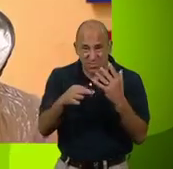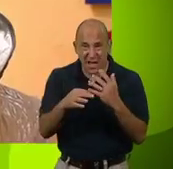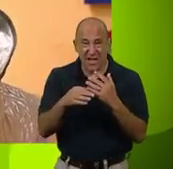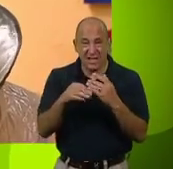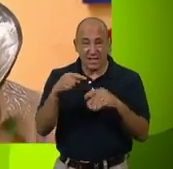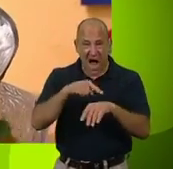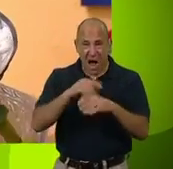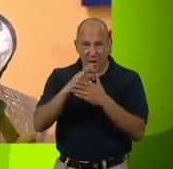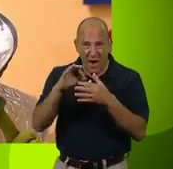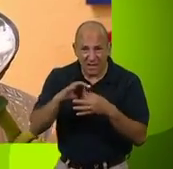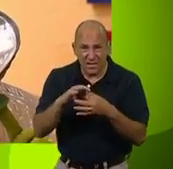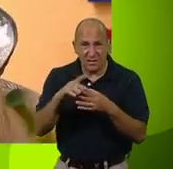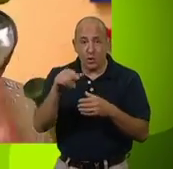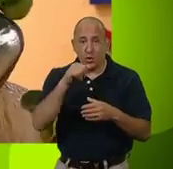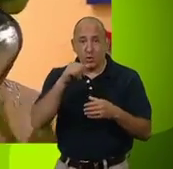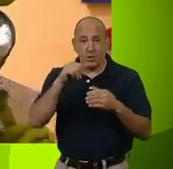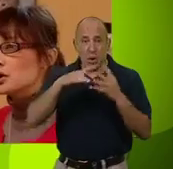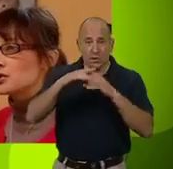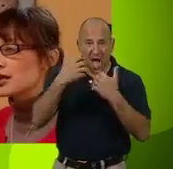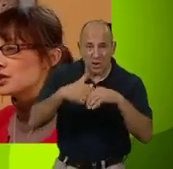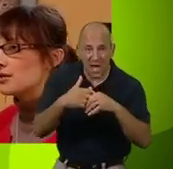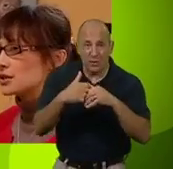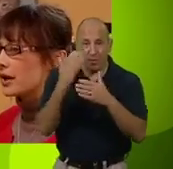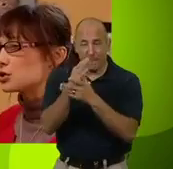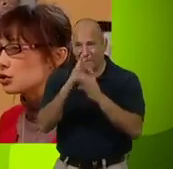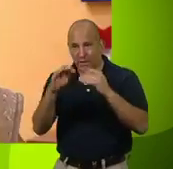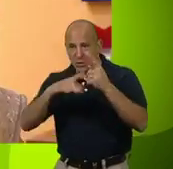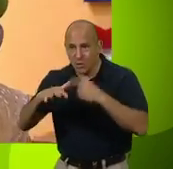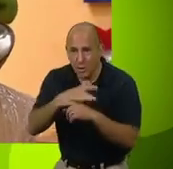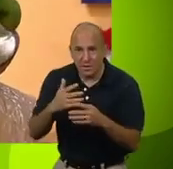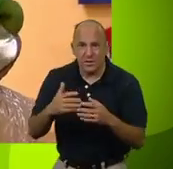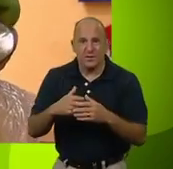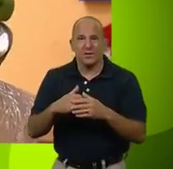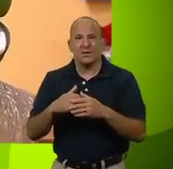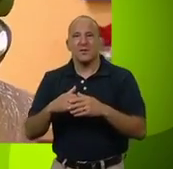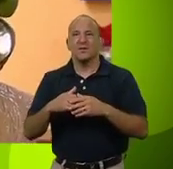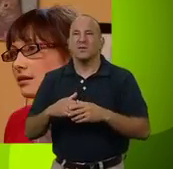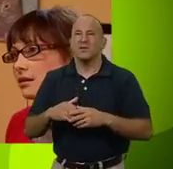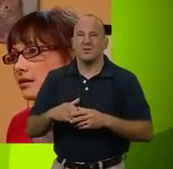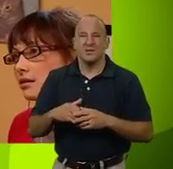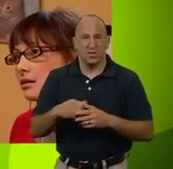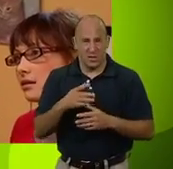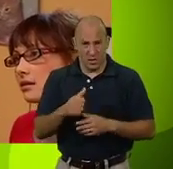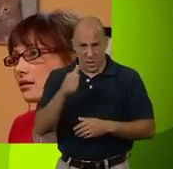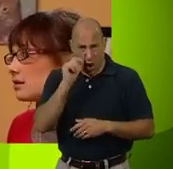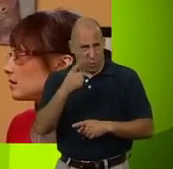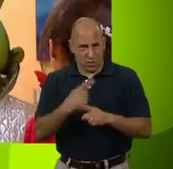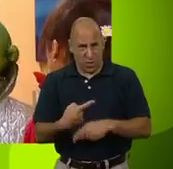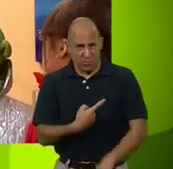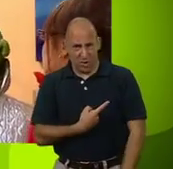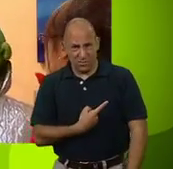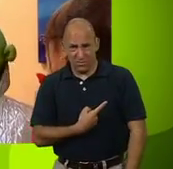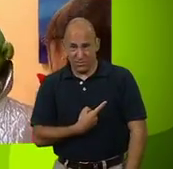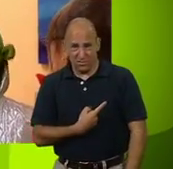really relative? Have you mastered anti-gravity? Do you use social engineering to create a truly peaceful society? And do you have as little clue what she's on about as I do?